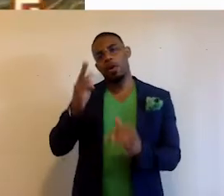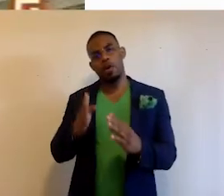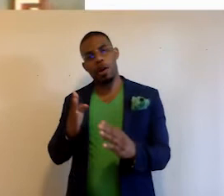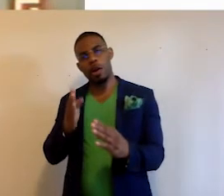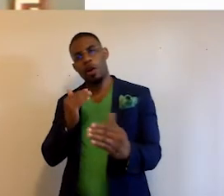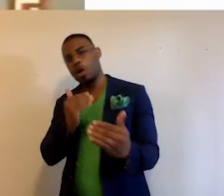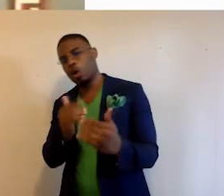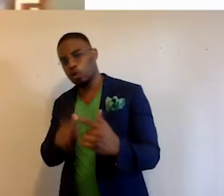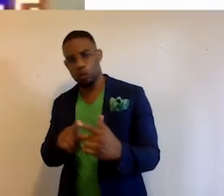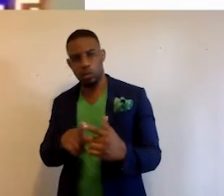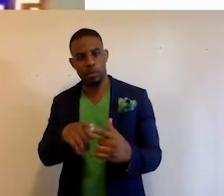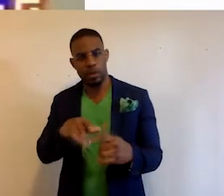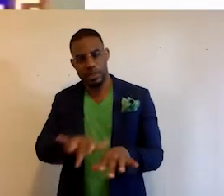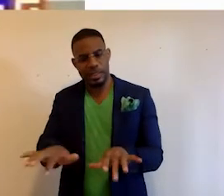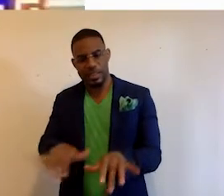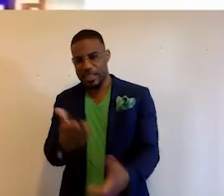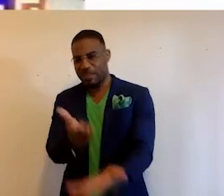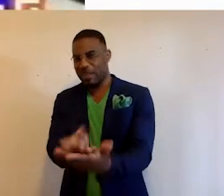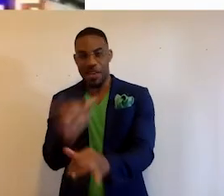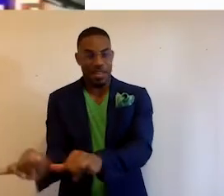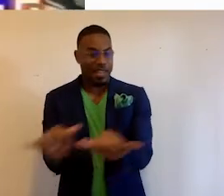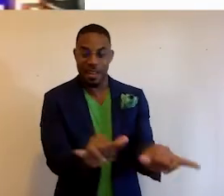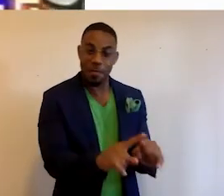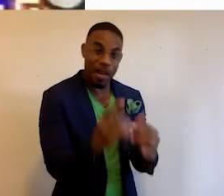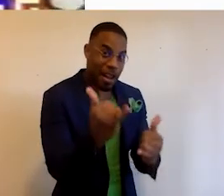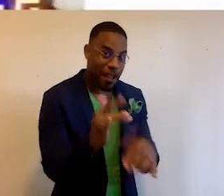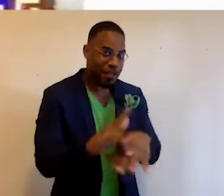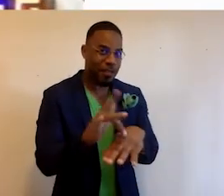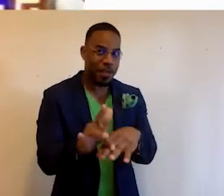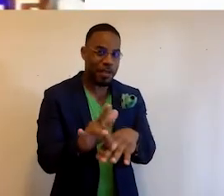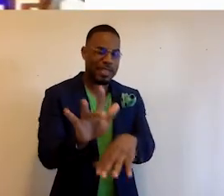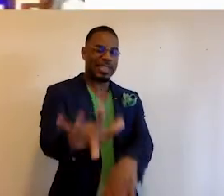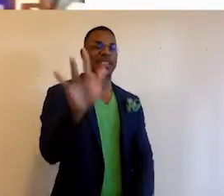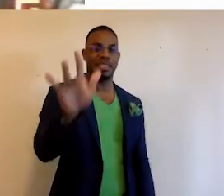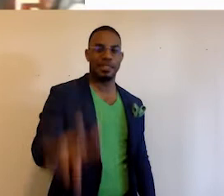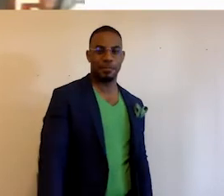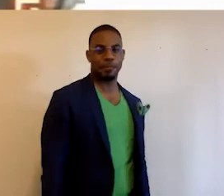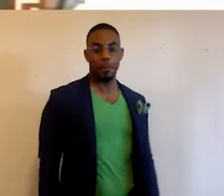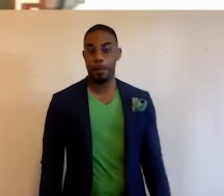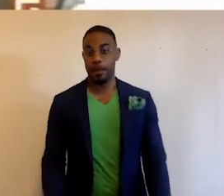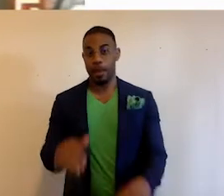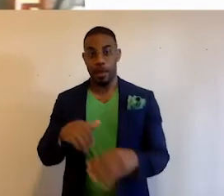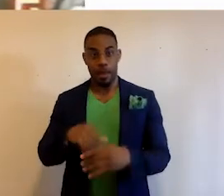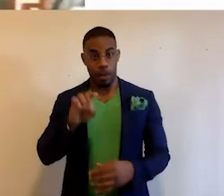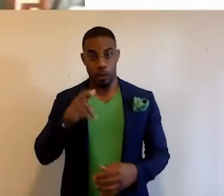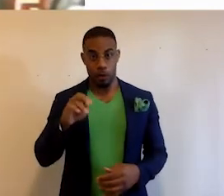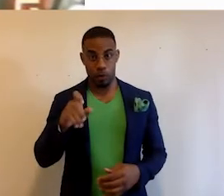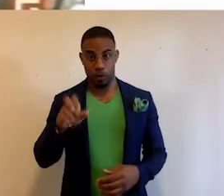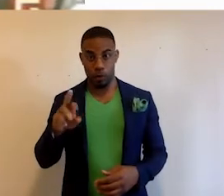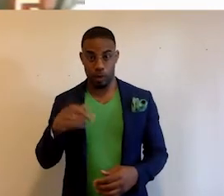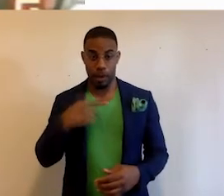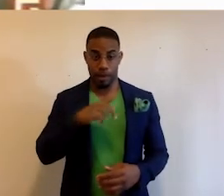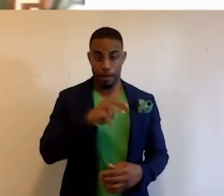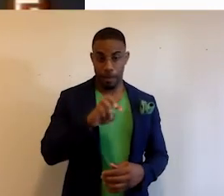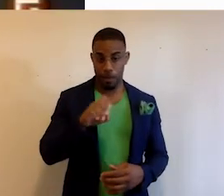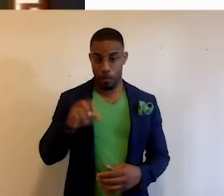close as a keystroke. The facts are the same, but now they're available at the touch of a button. In Dorchester, I'm Pam Cross from Center